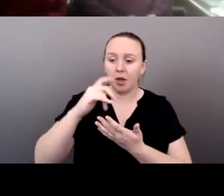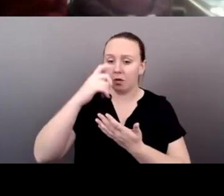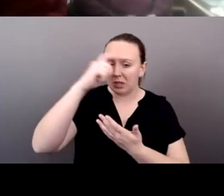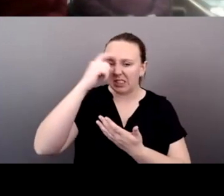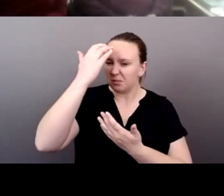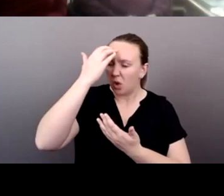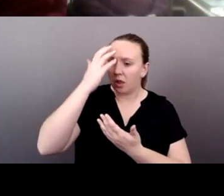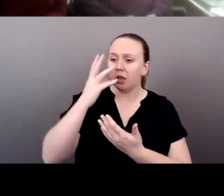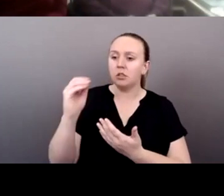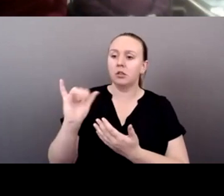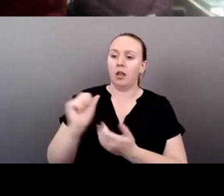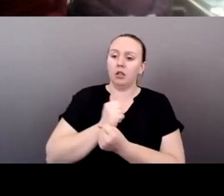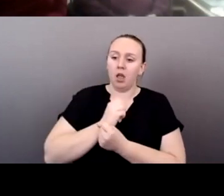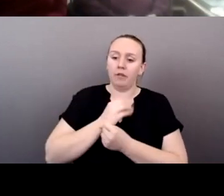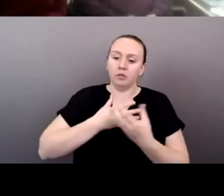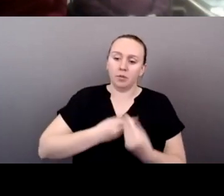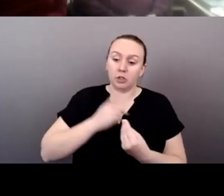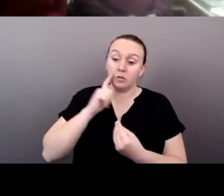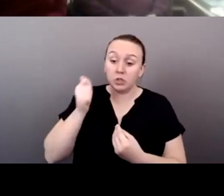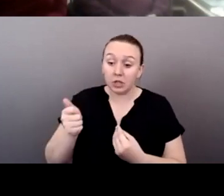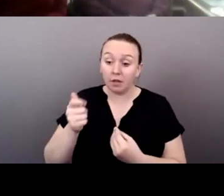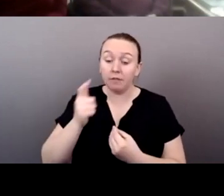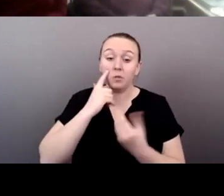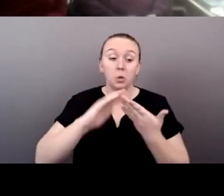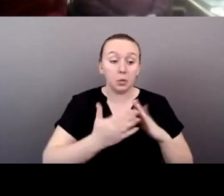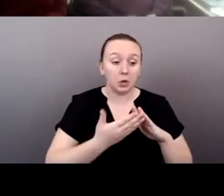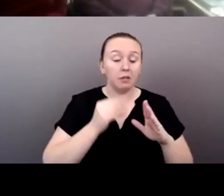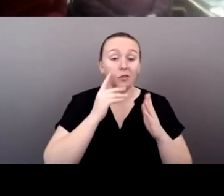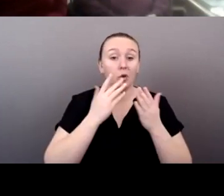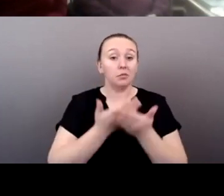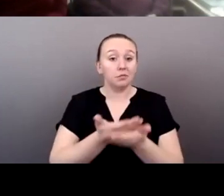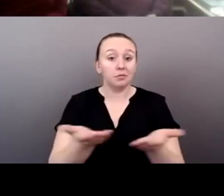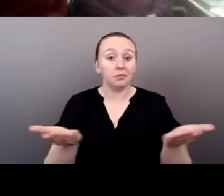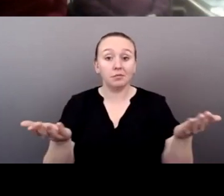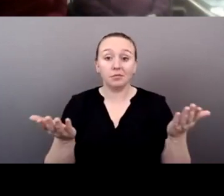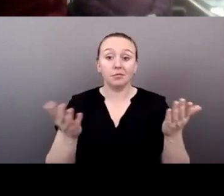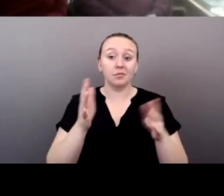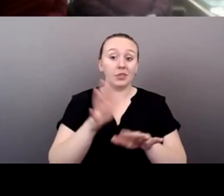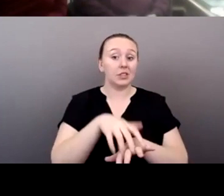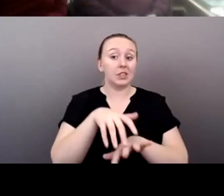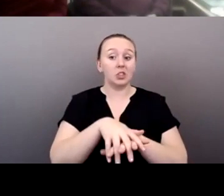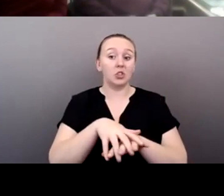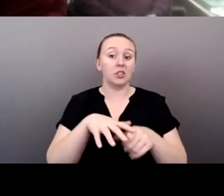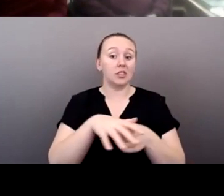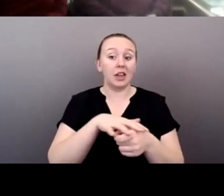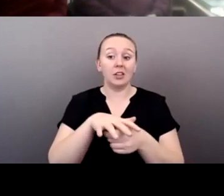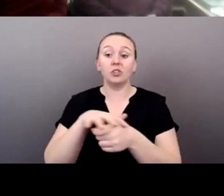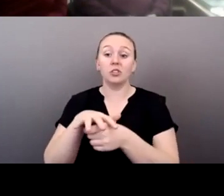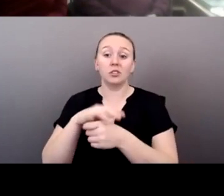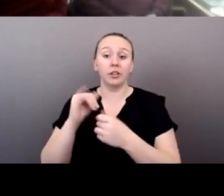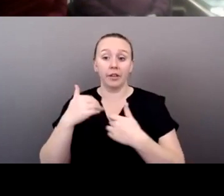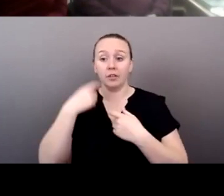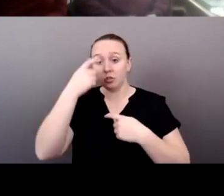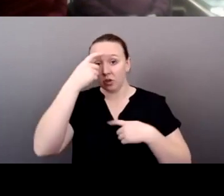for yourself and for the community and for, for our entire indigenous nations that carry trauma, trauma begets